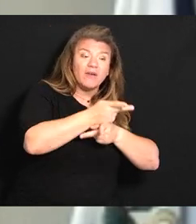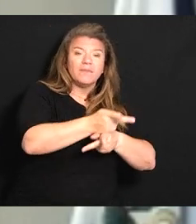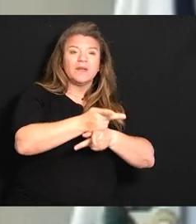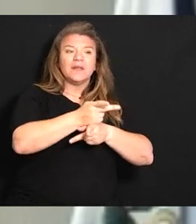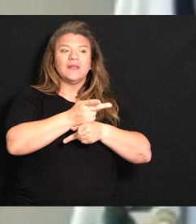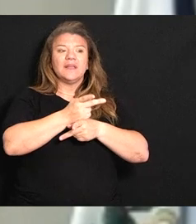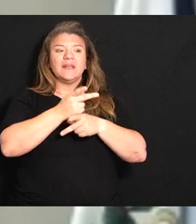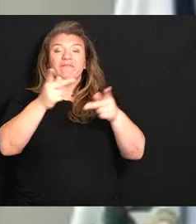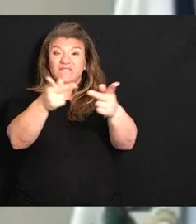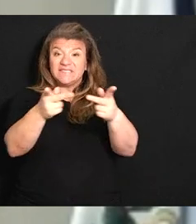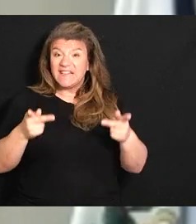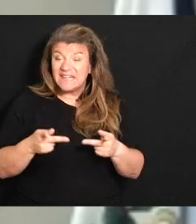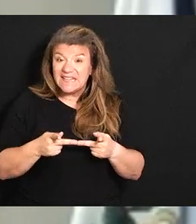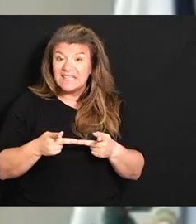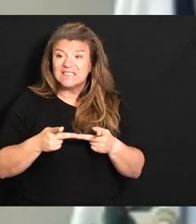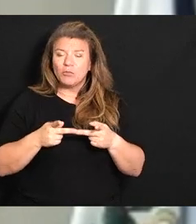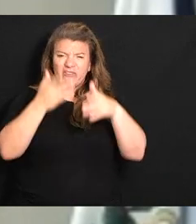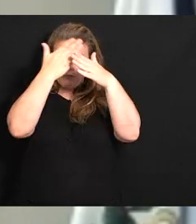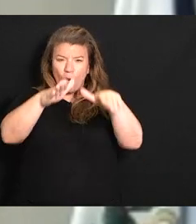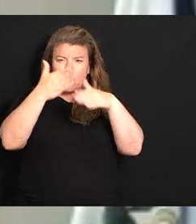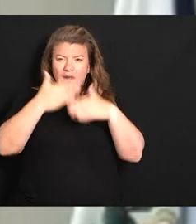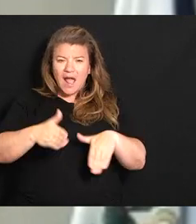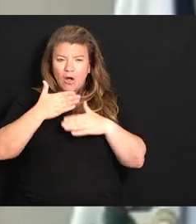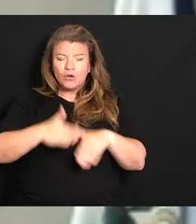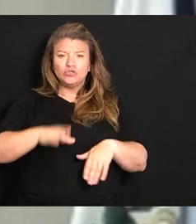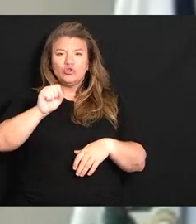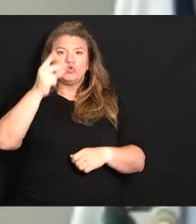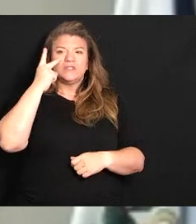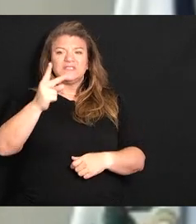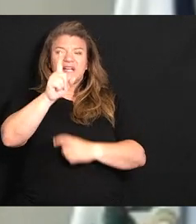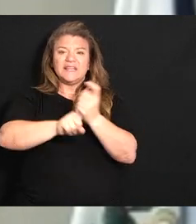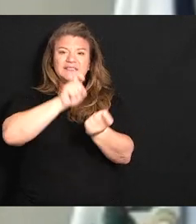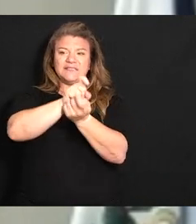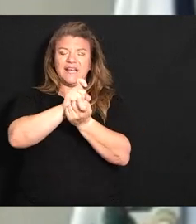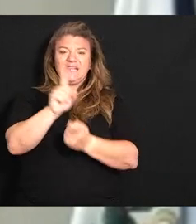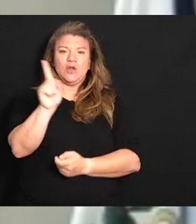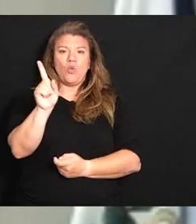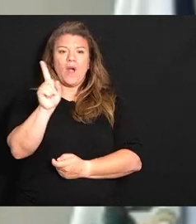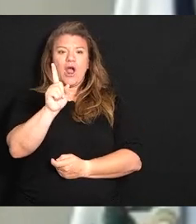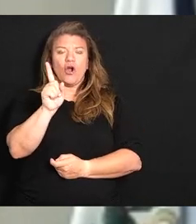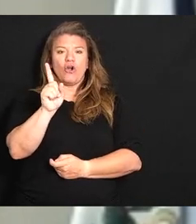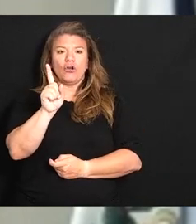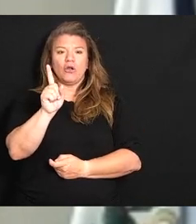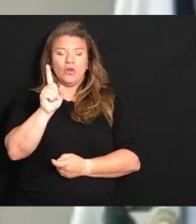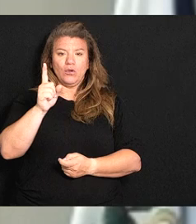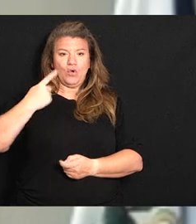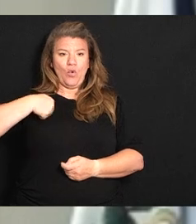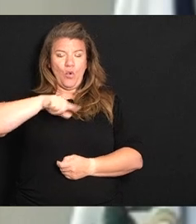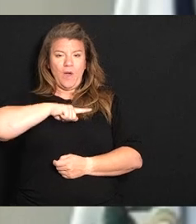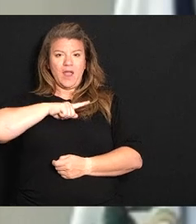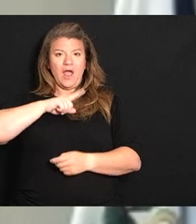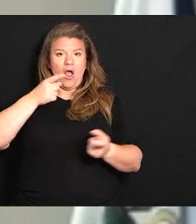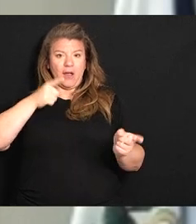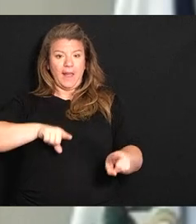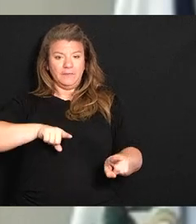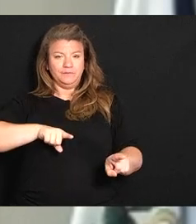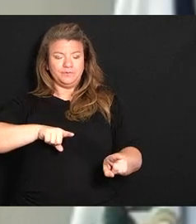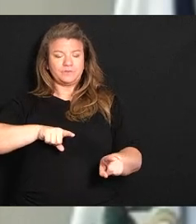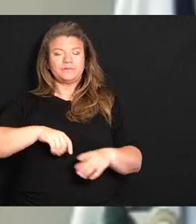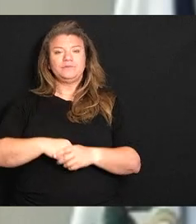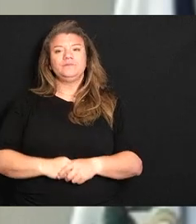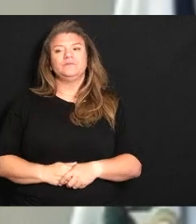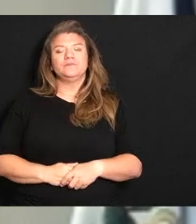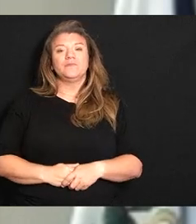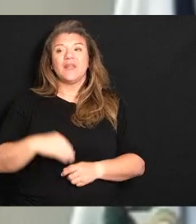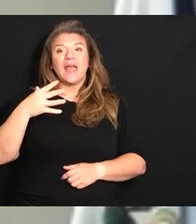care facility so we've broken that out so that folks can see exactly where these where our children are it has out of